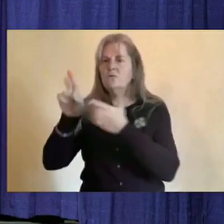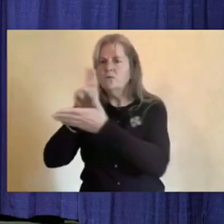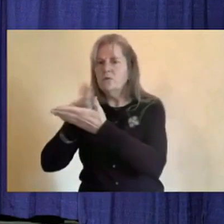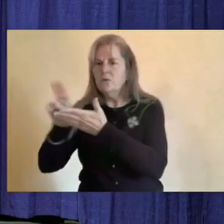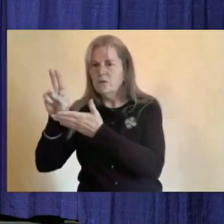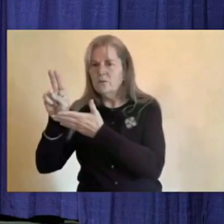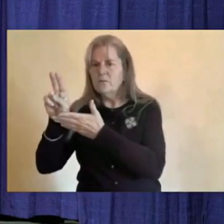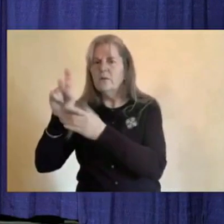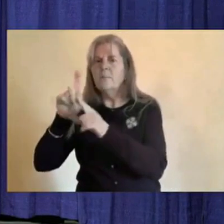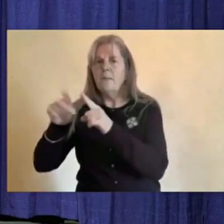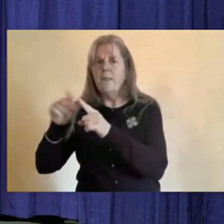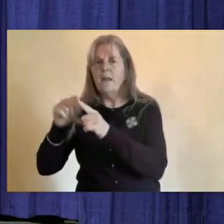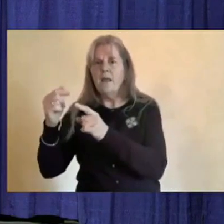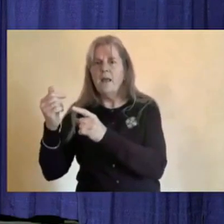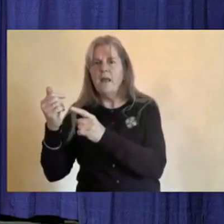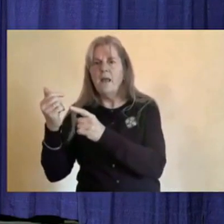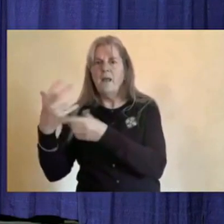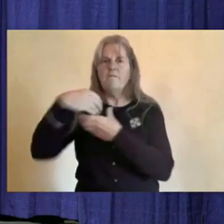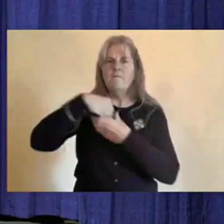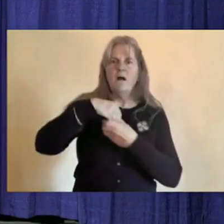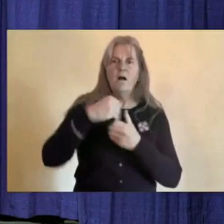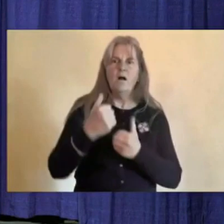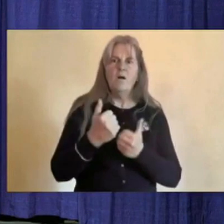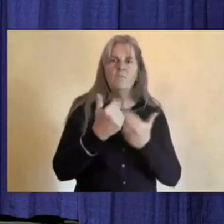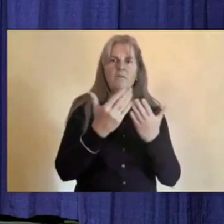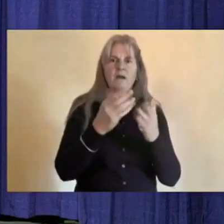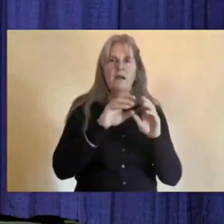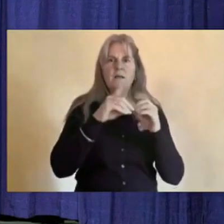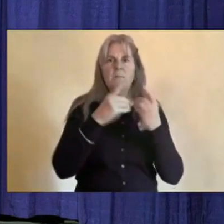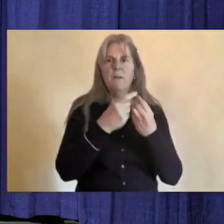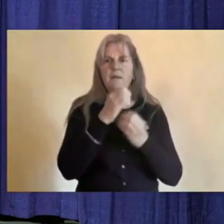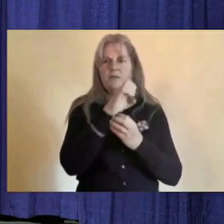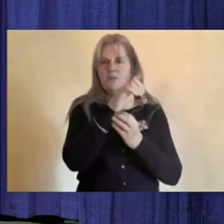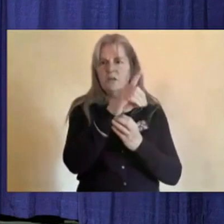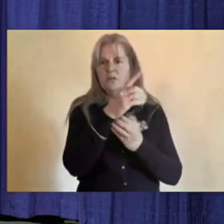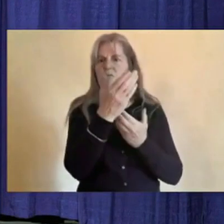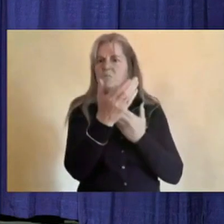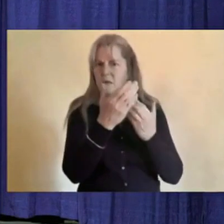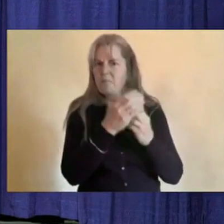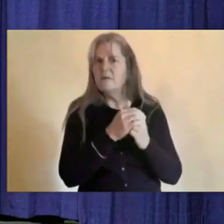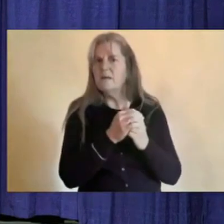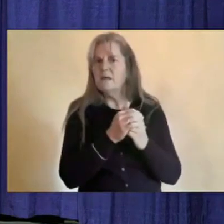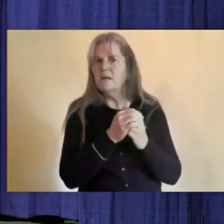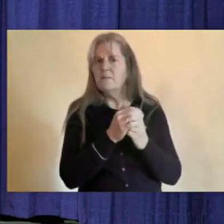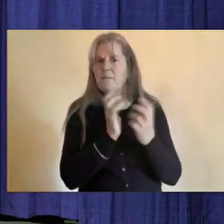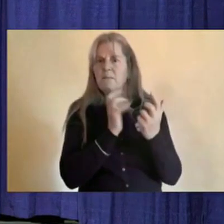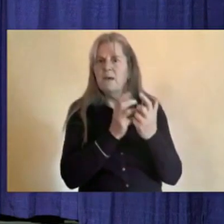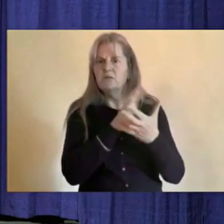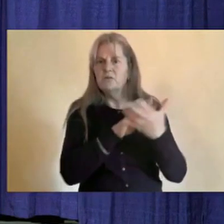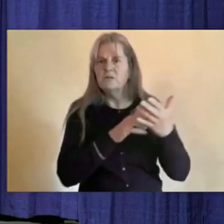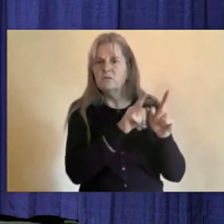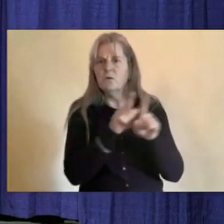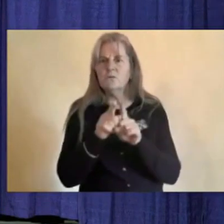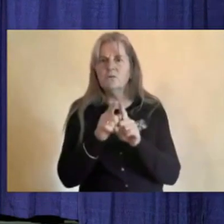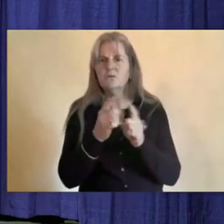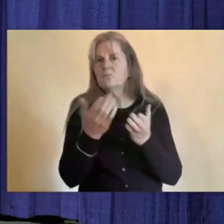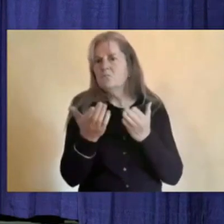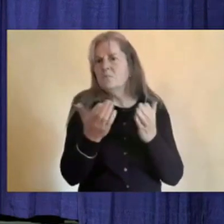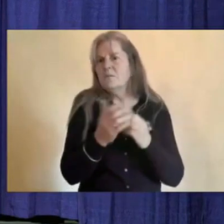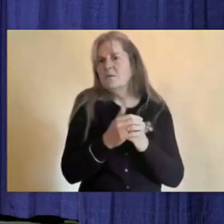experience or services to the Department of Education may find that that suits their schedule and their education